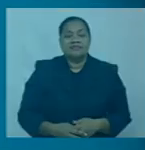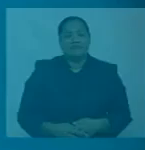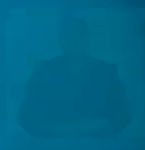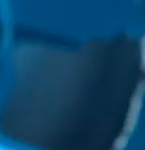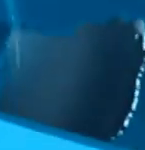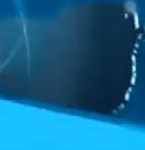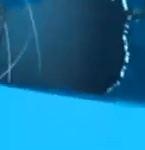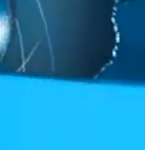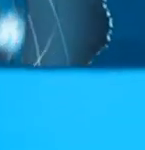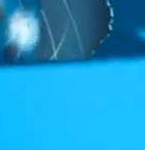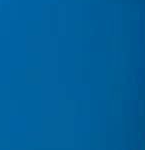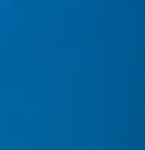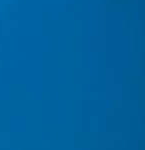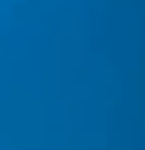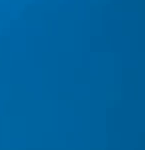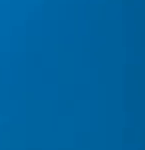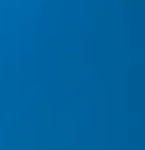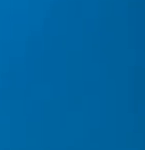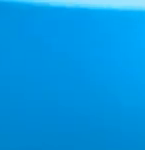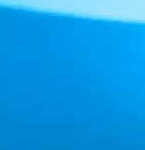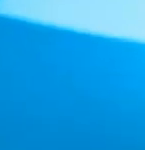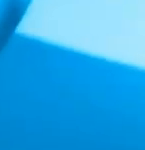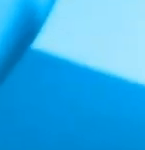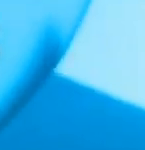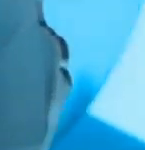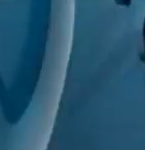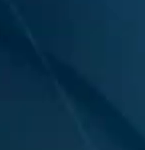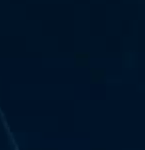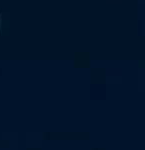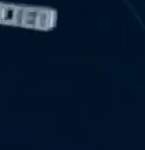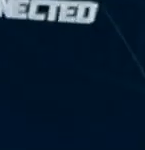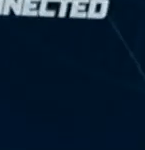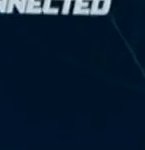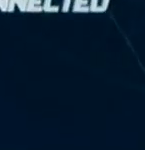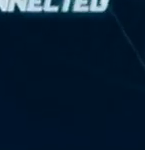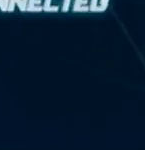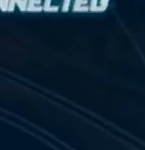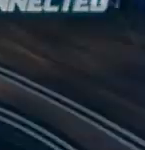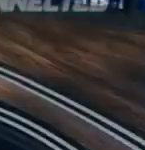From the studios of FBC Suba, Edwin Nunn.